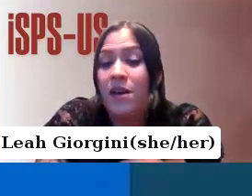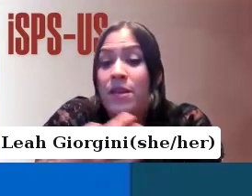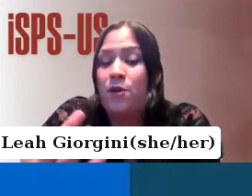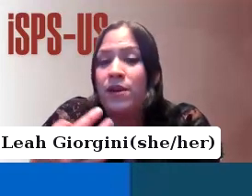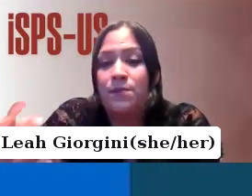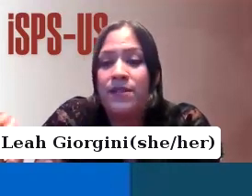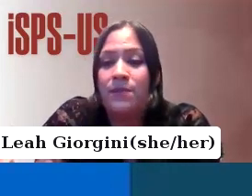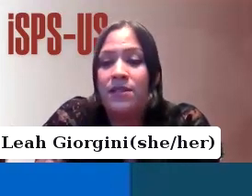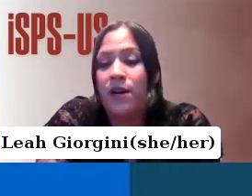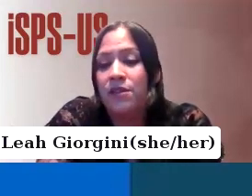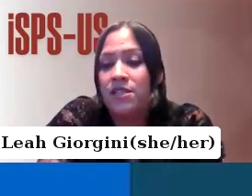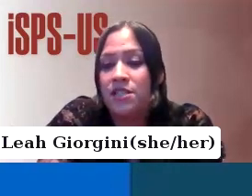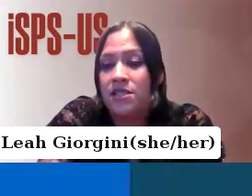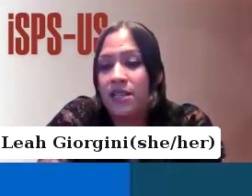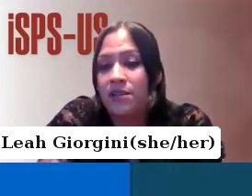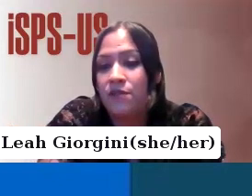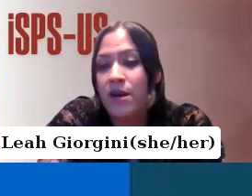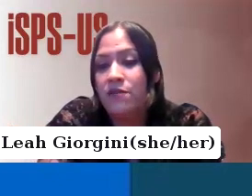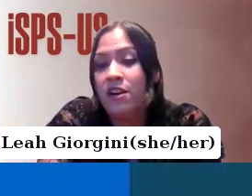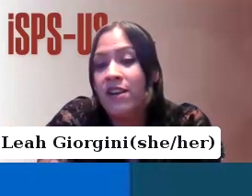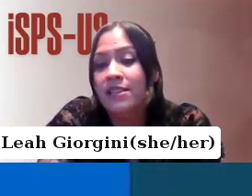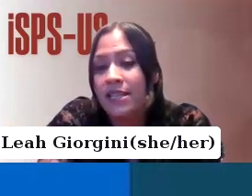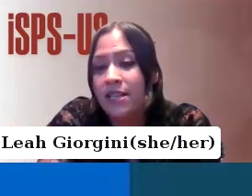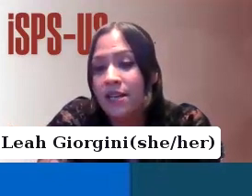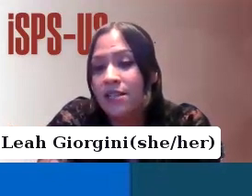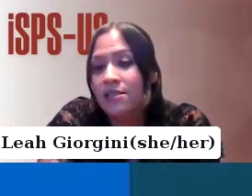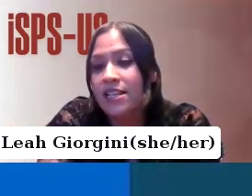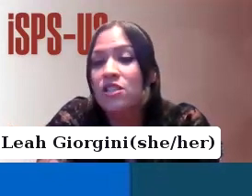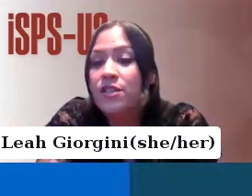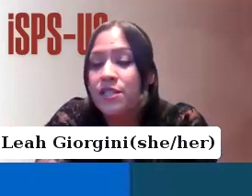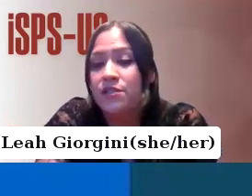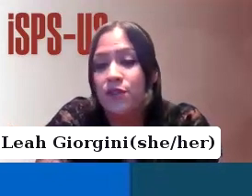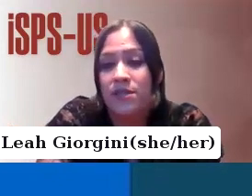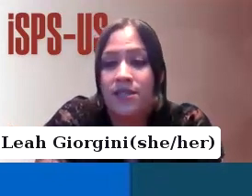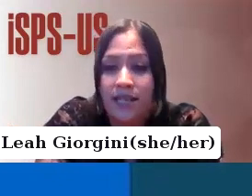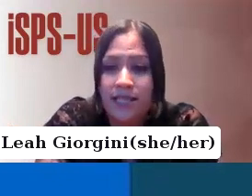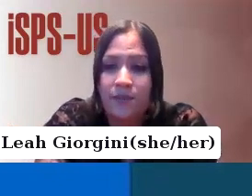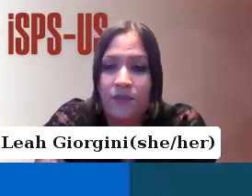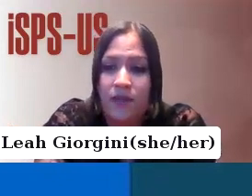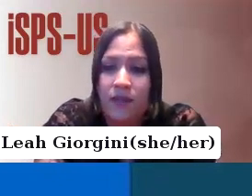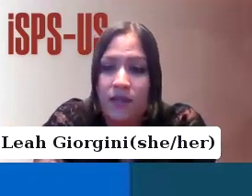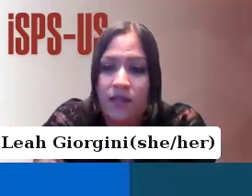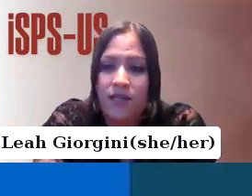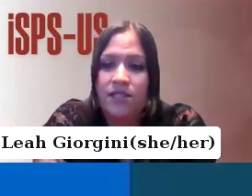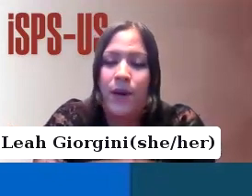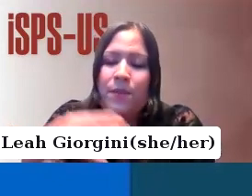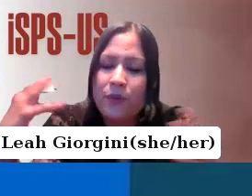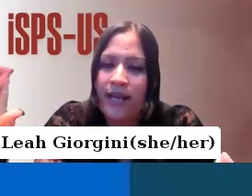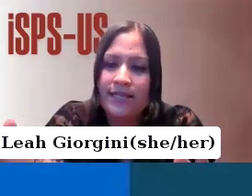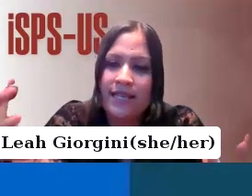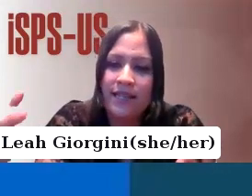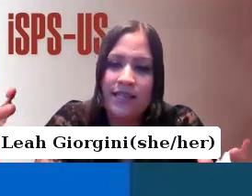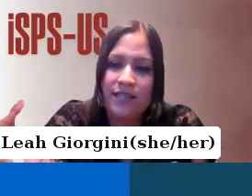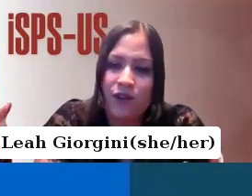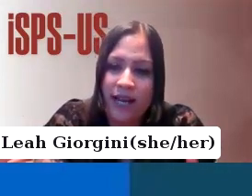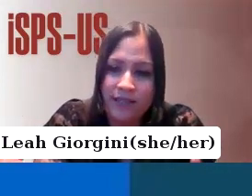And people experiencing mental health conditions can be very readily excluded from society. So by